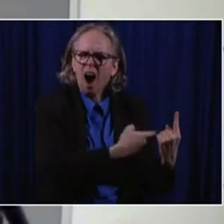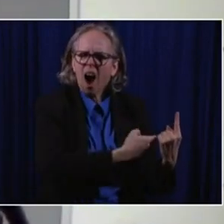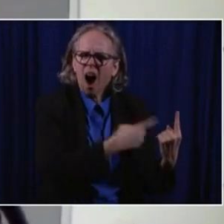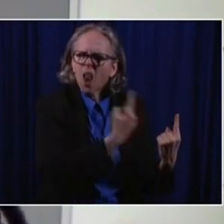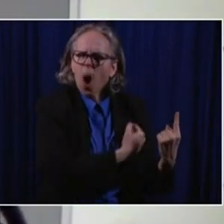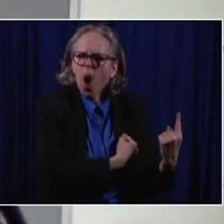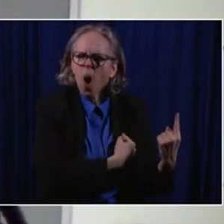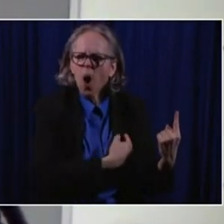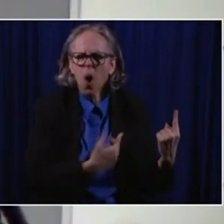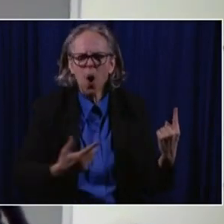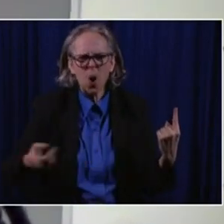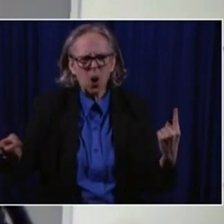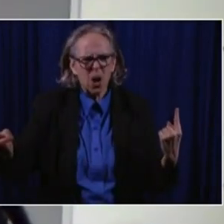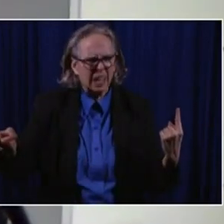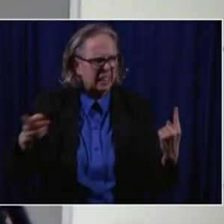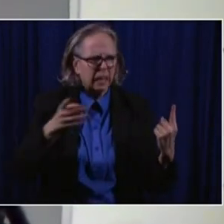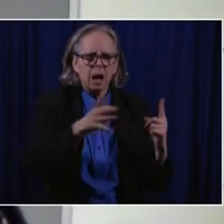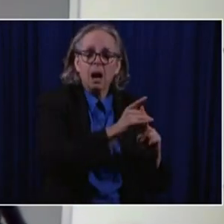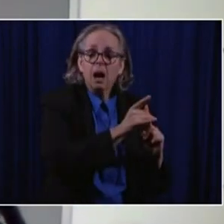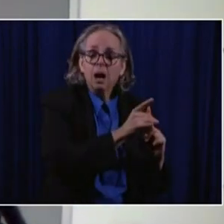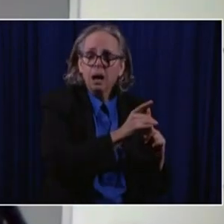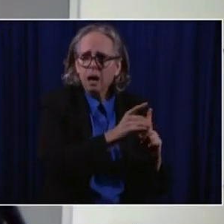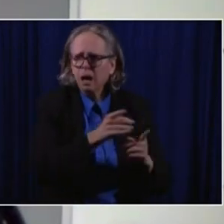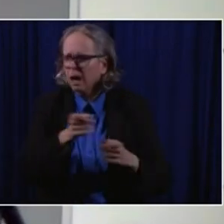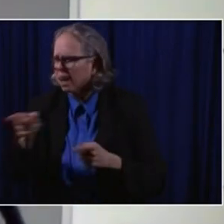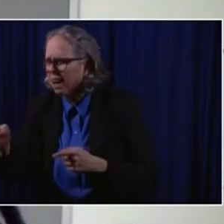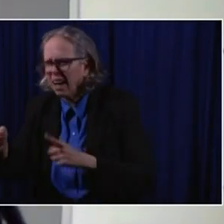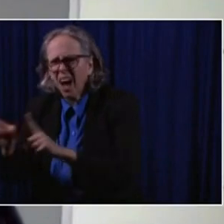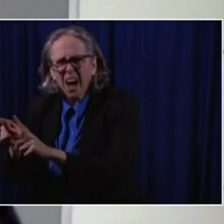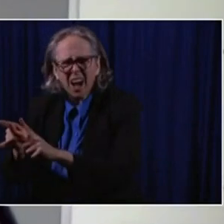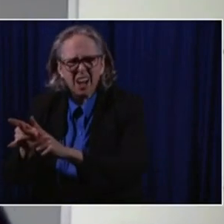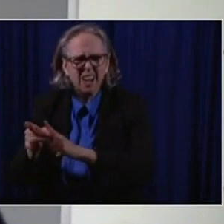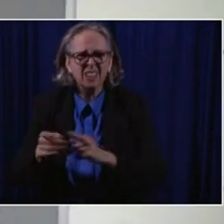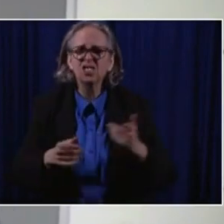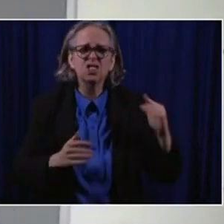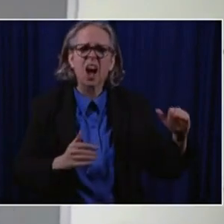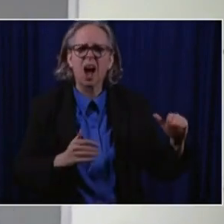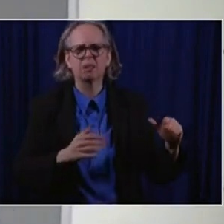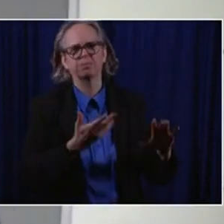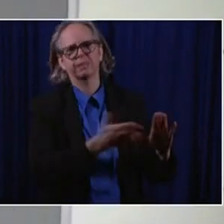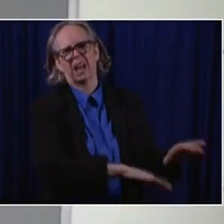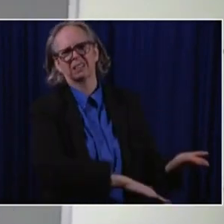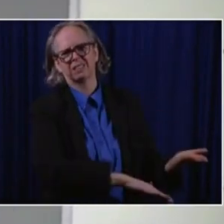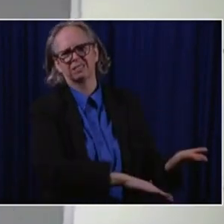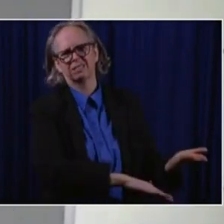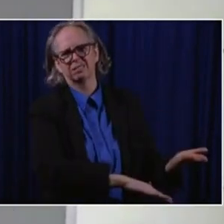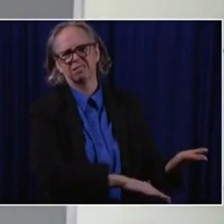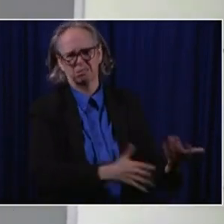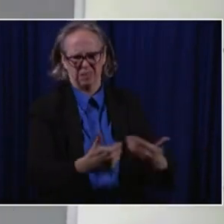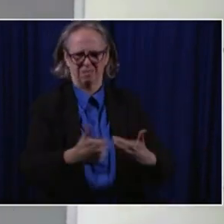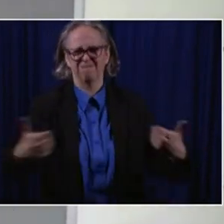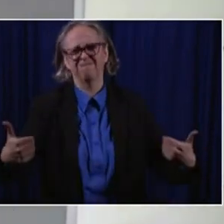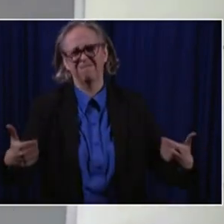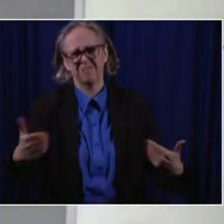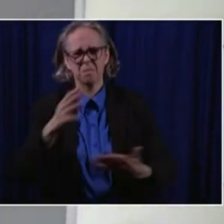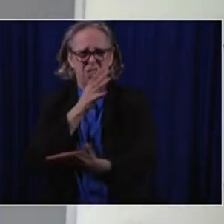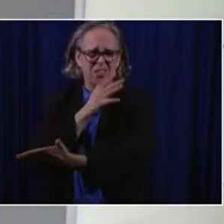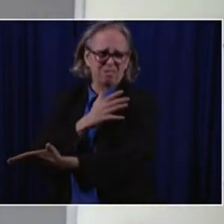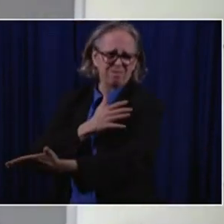her. Um, we're just very, we're overworked, exhausted, tired. We're trying our best. Um,